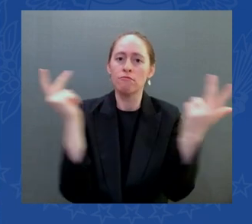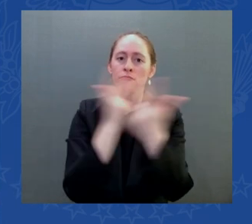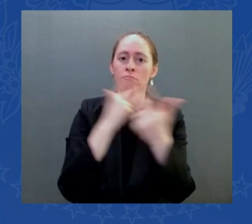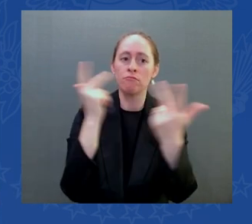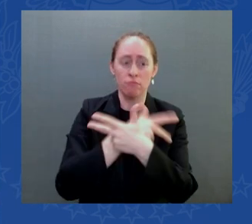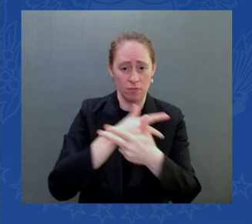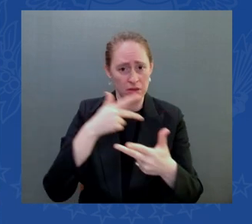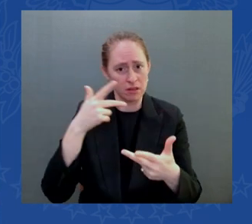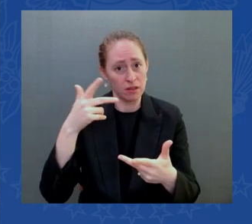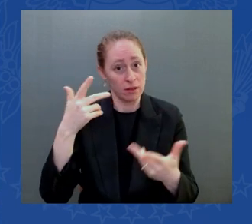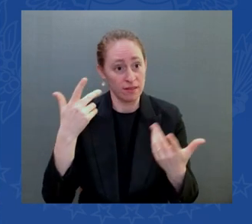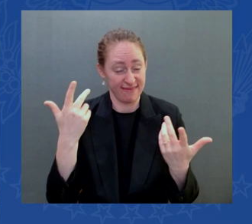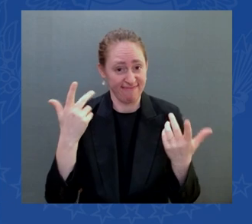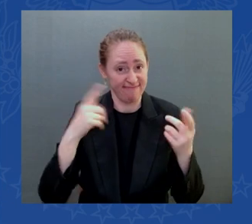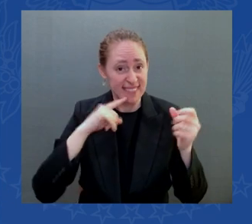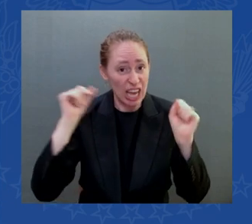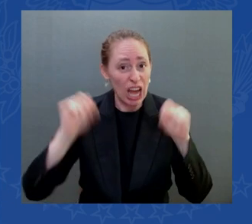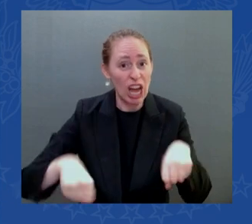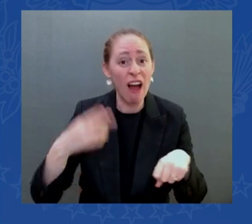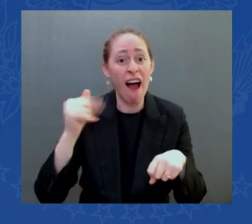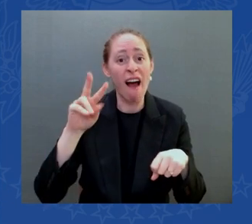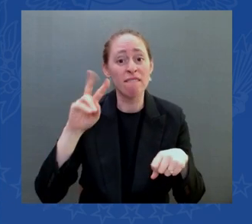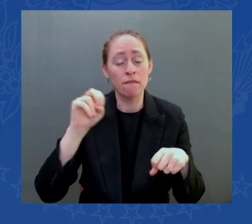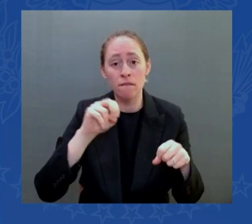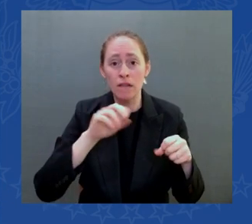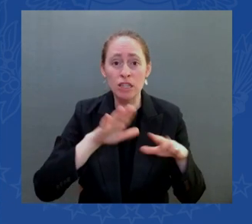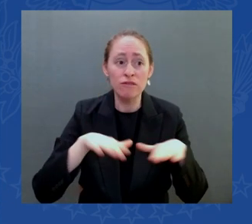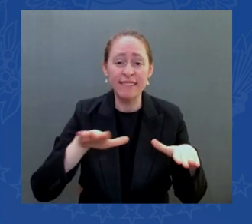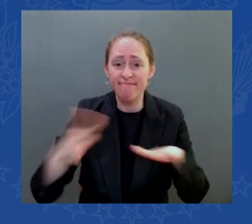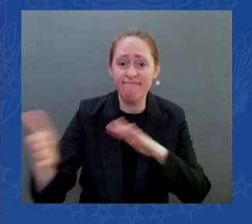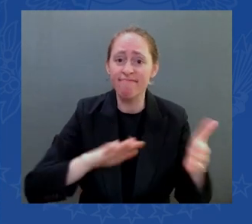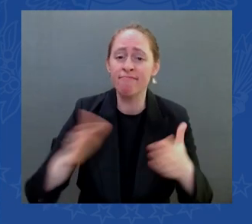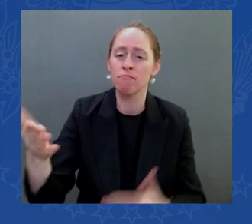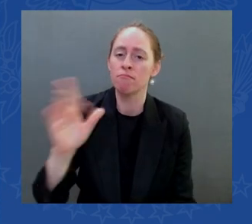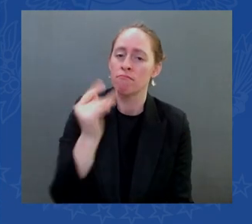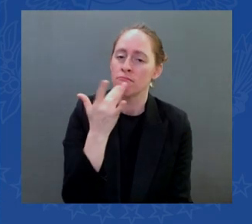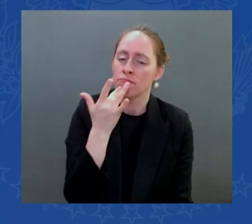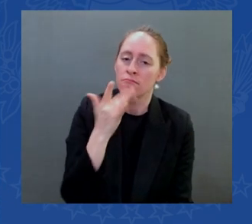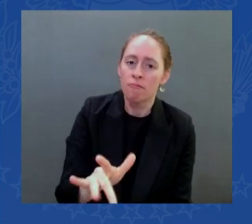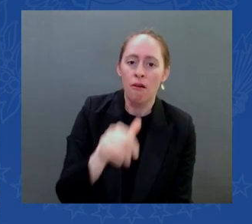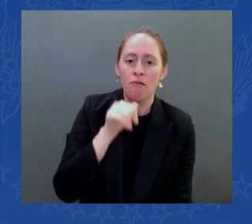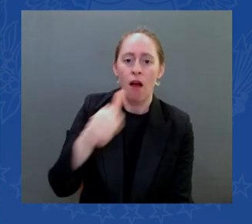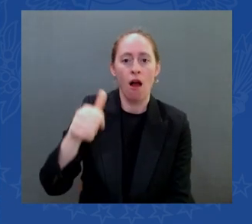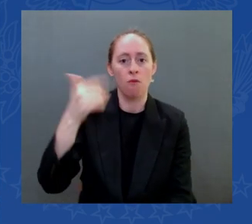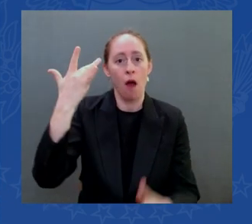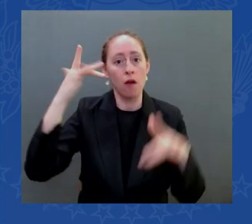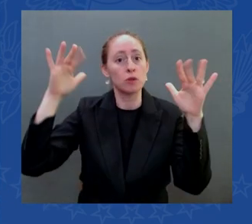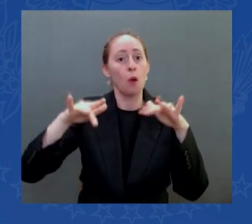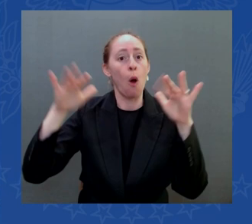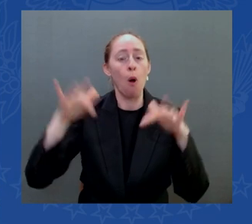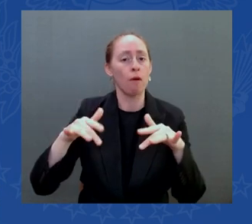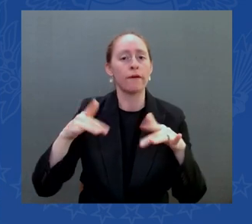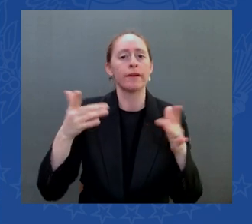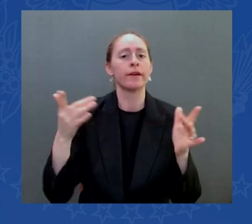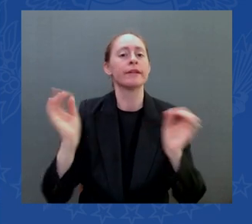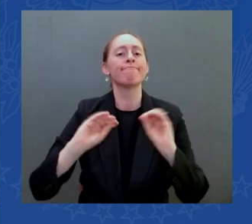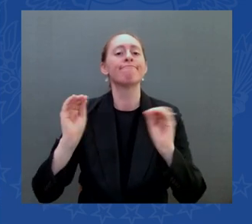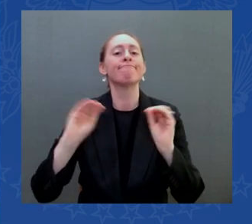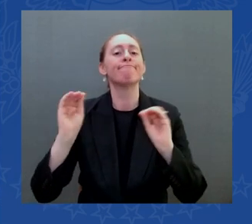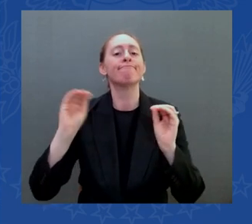fortunately it didn't happen there fortunately there was no one on the bridge there were actually there were four vehicles no one got killed